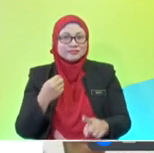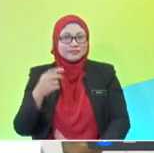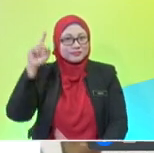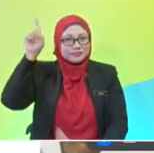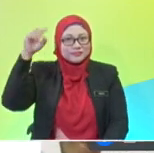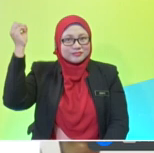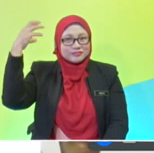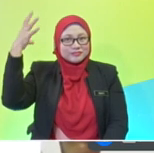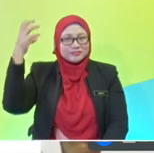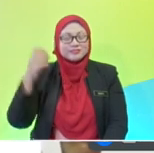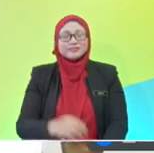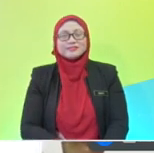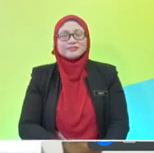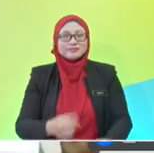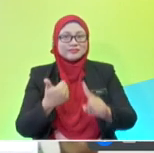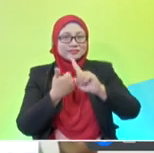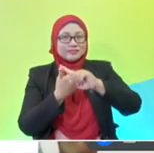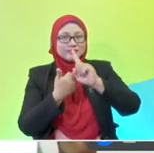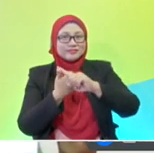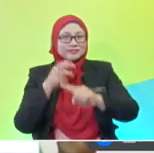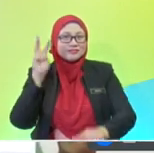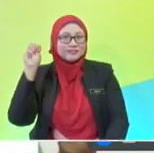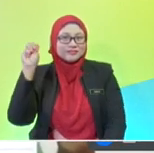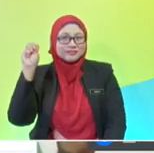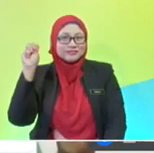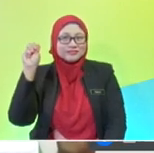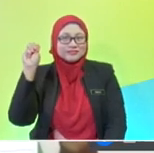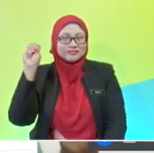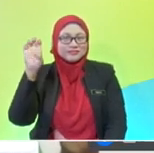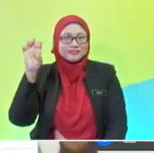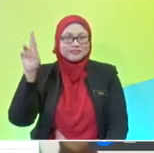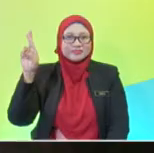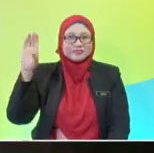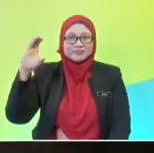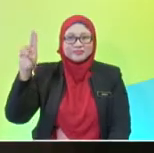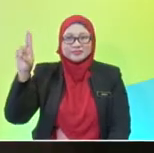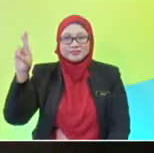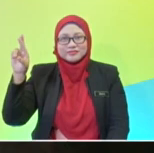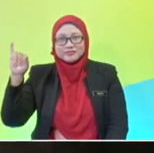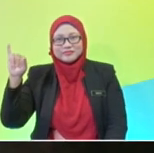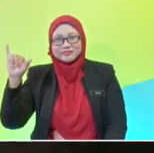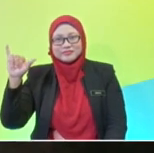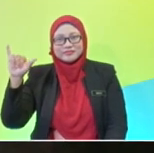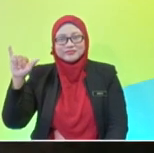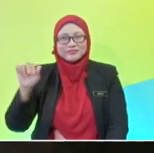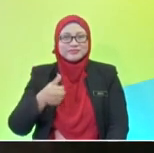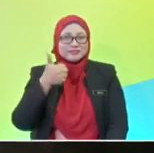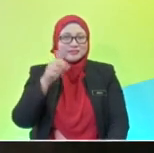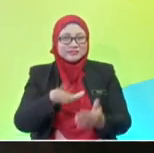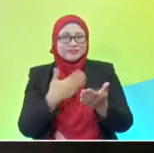first planet we have... Mercury. All four going to write. Mercury! Double time for you!